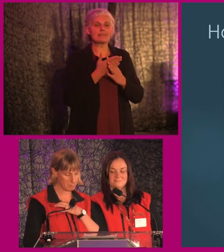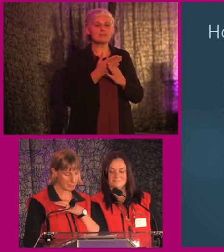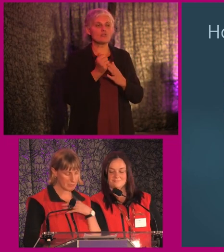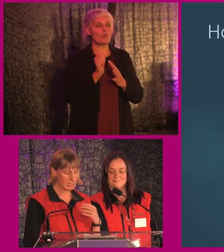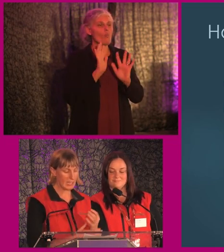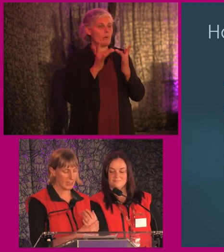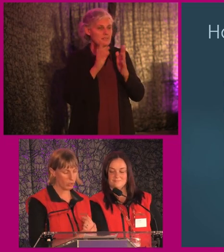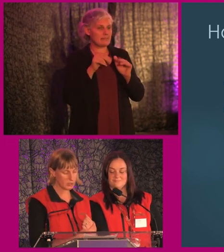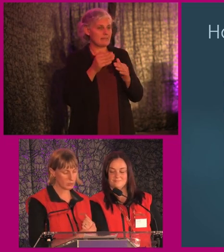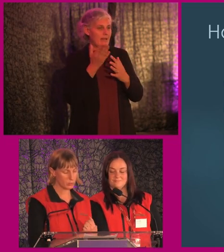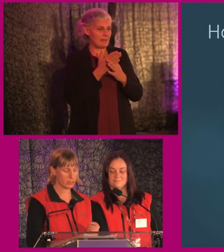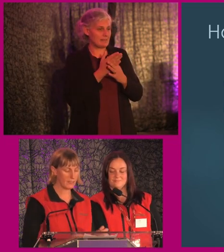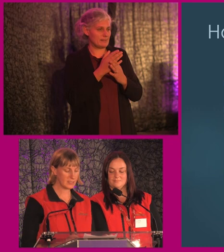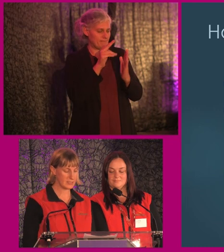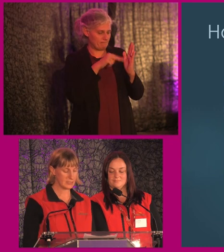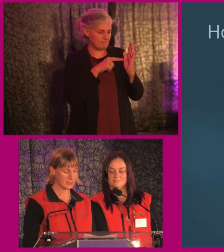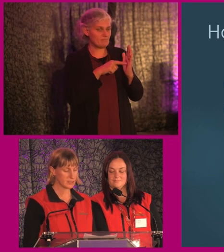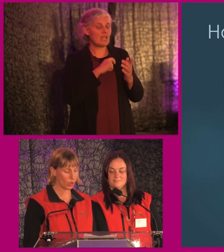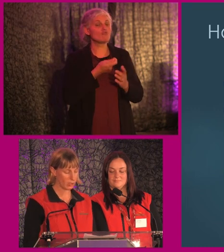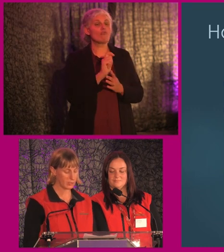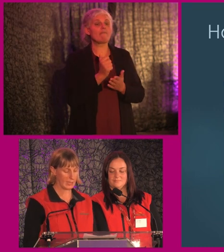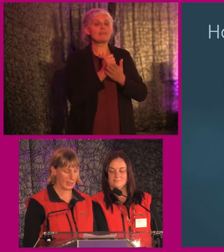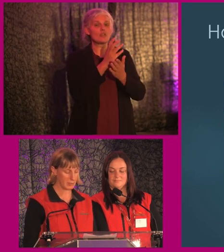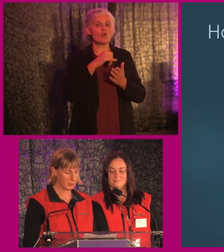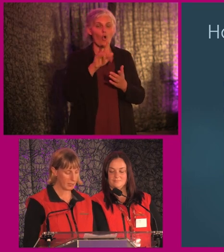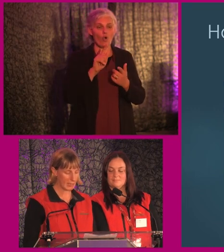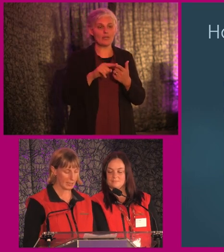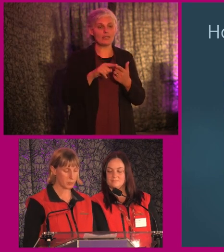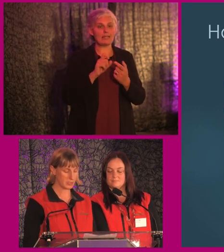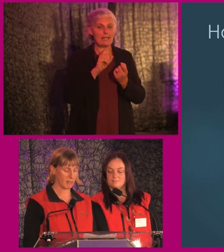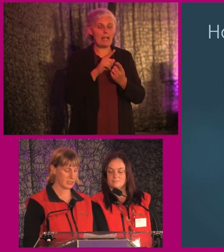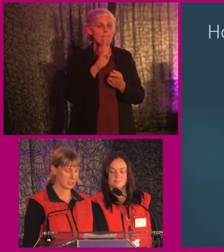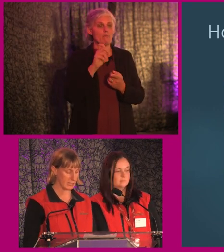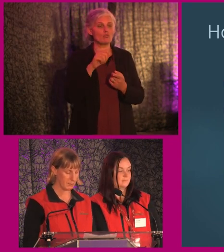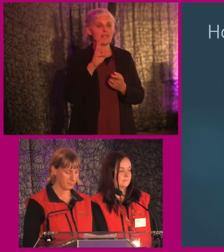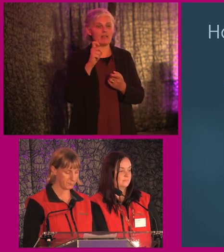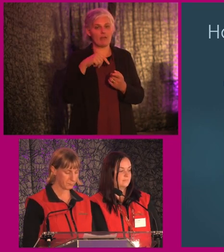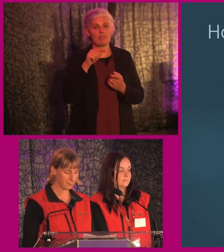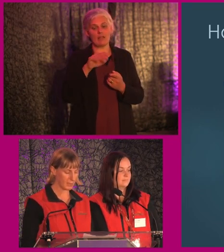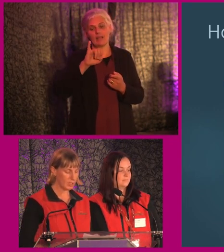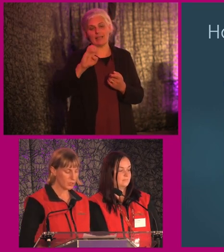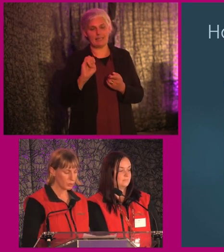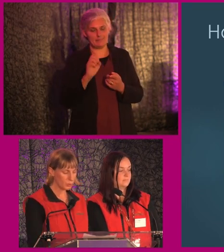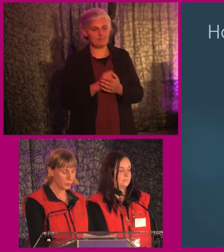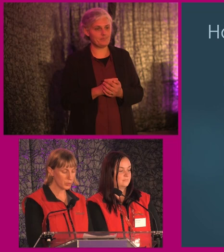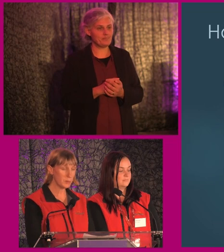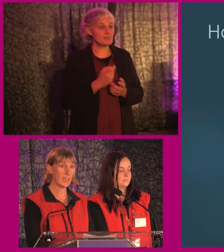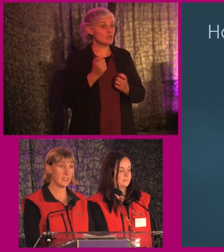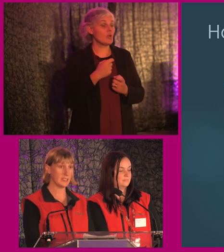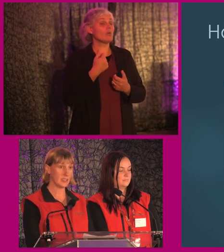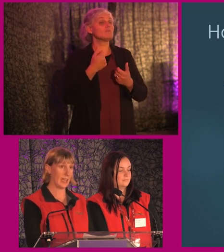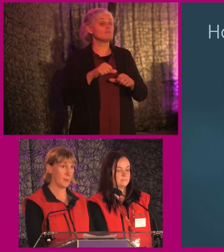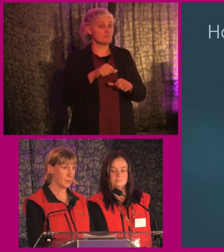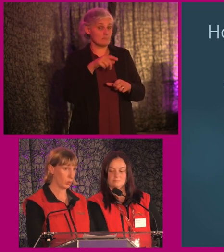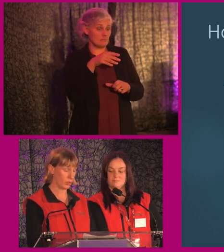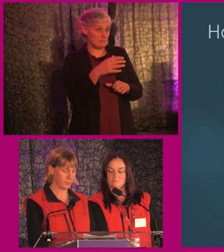website and also the travel assistance Cork email at busaeron.ie. So once we get